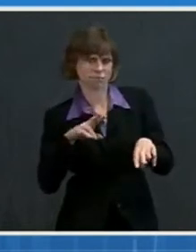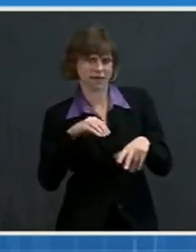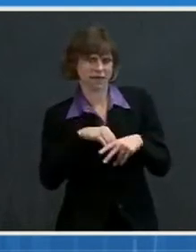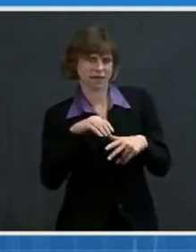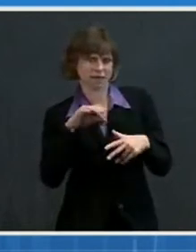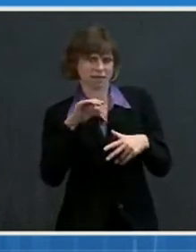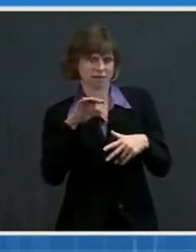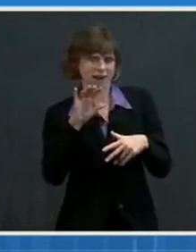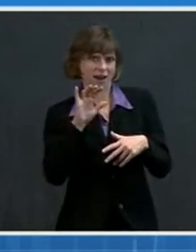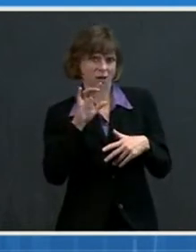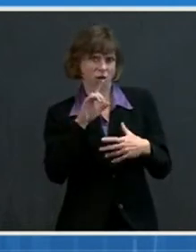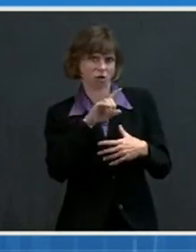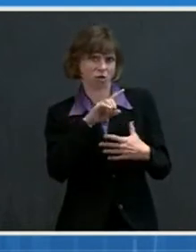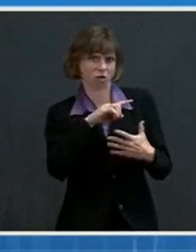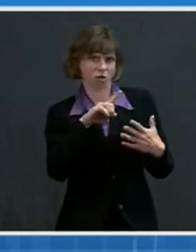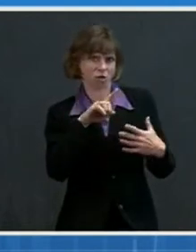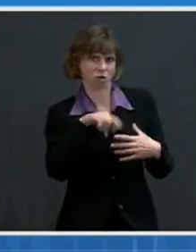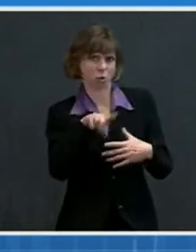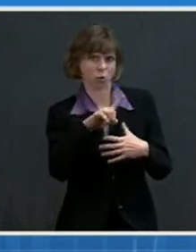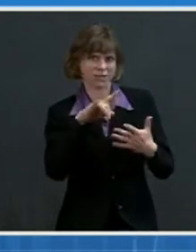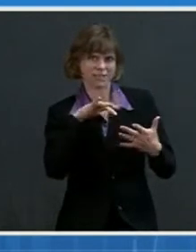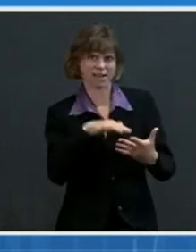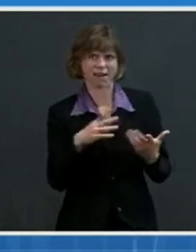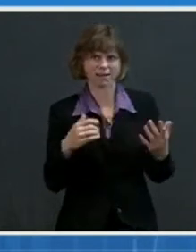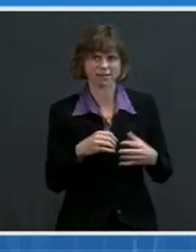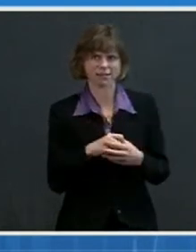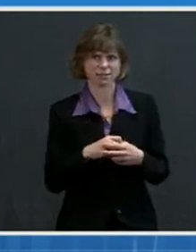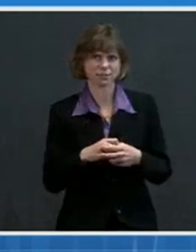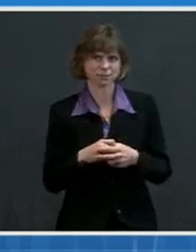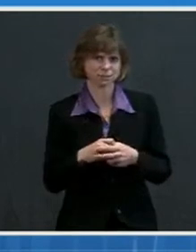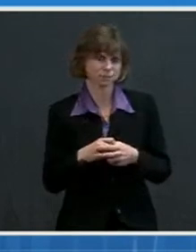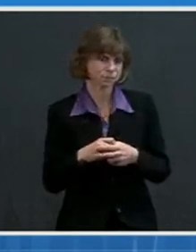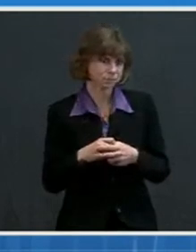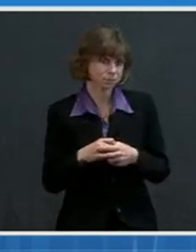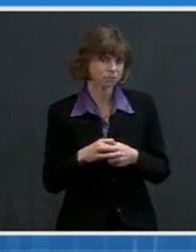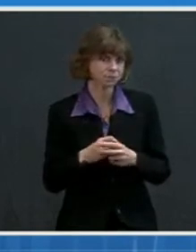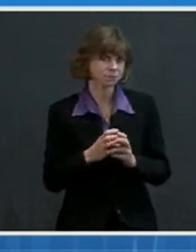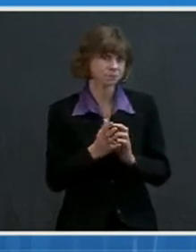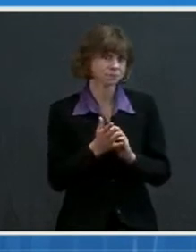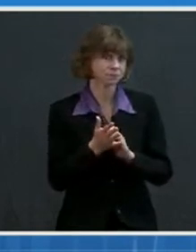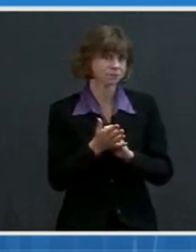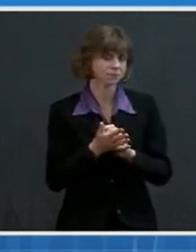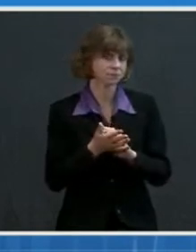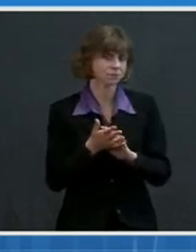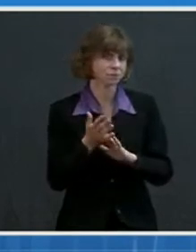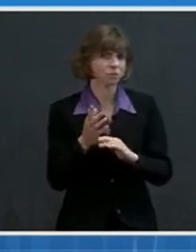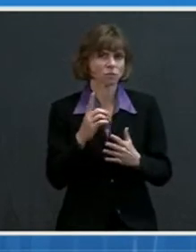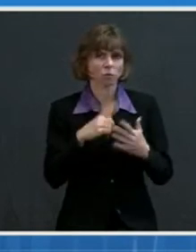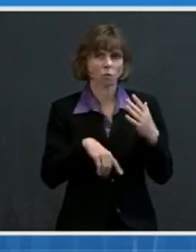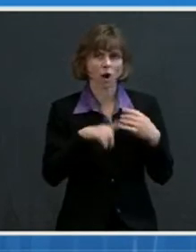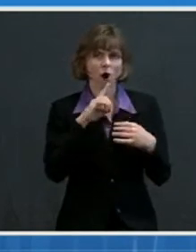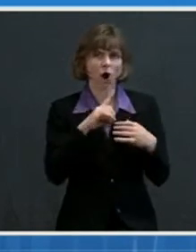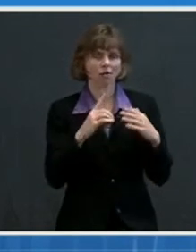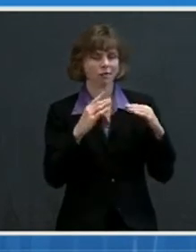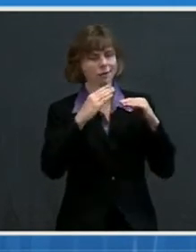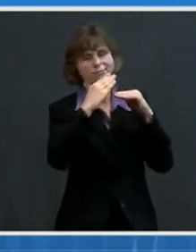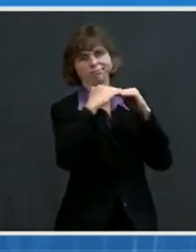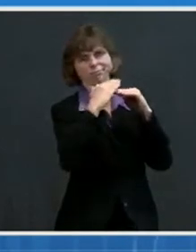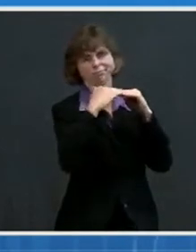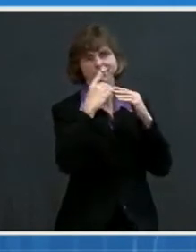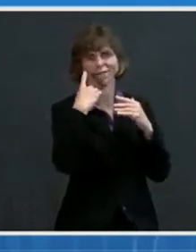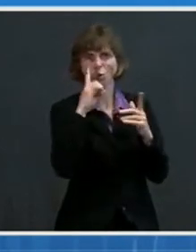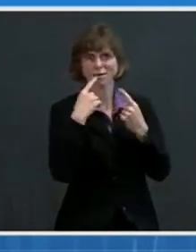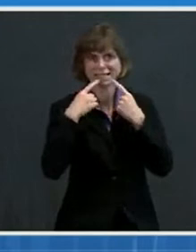in those studies and what thresholds, uh, you will set for, um, success or to determine whether a,